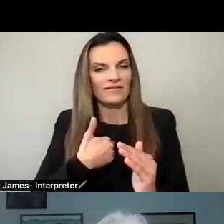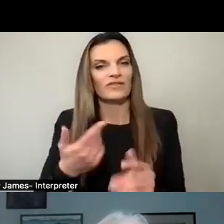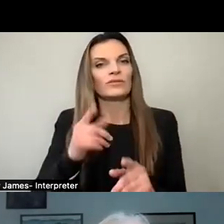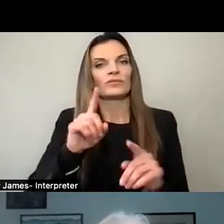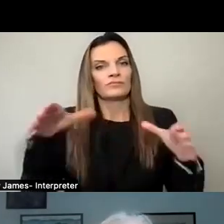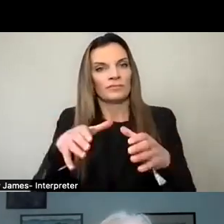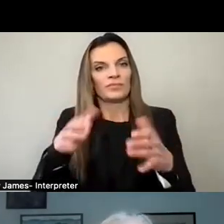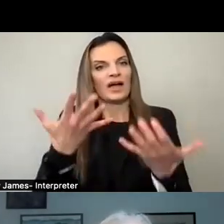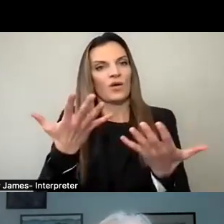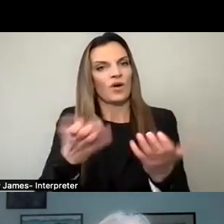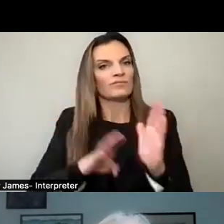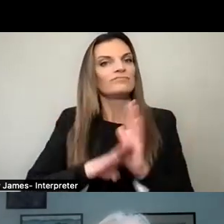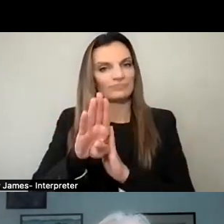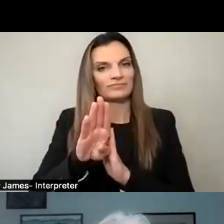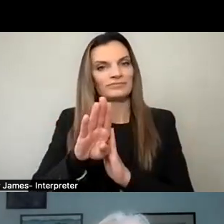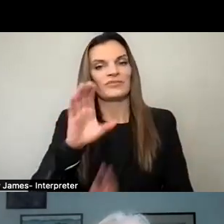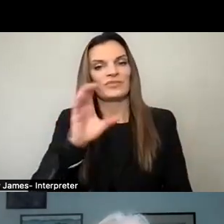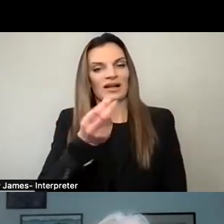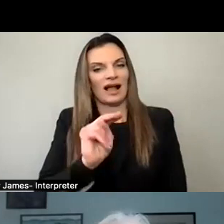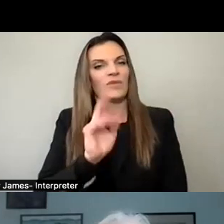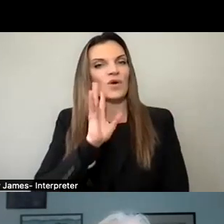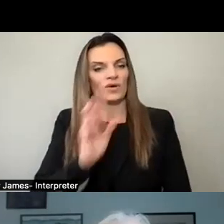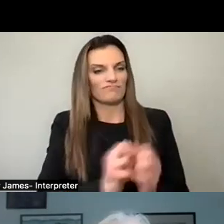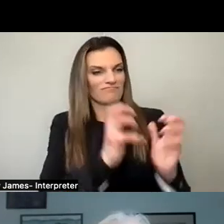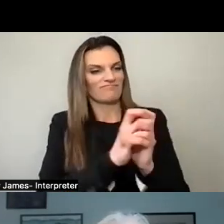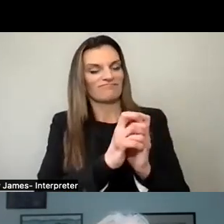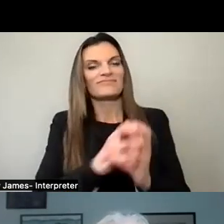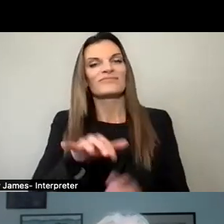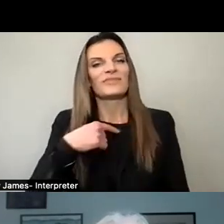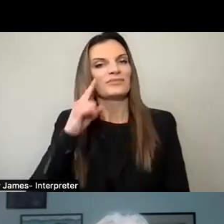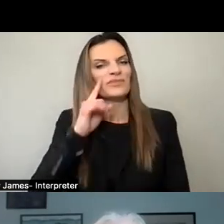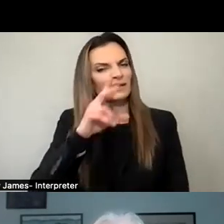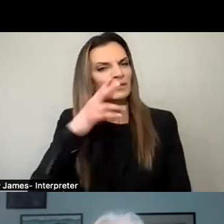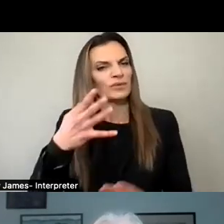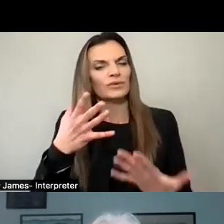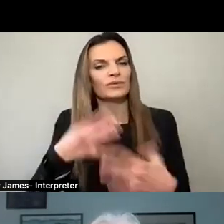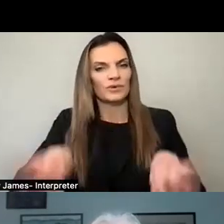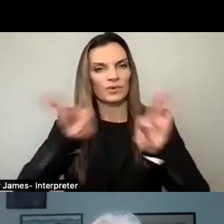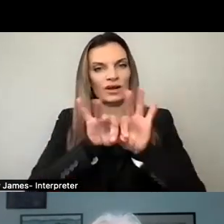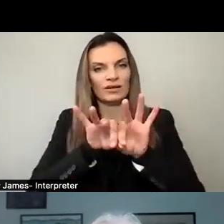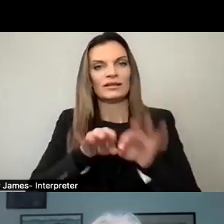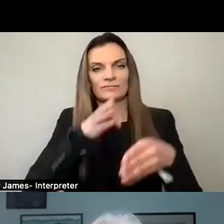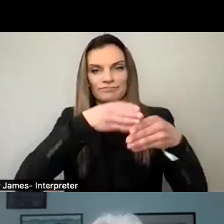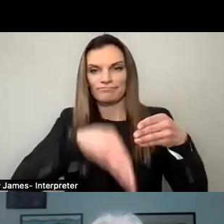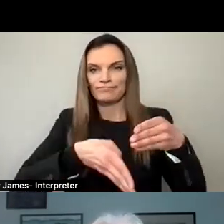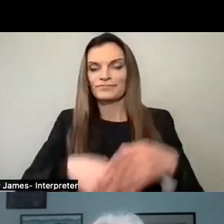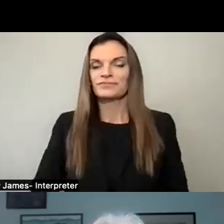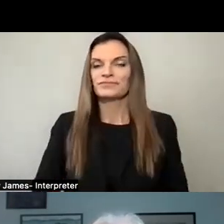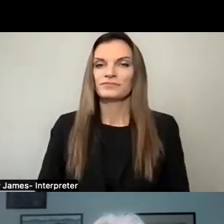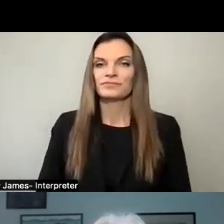together. And that's what the common is going to do for us. So I think it's really critical that we complete that work.